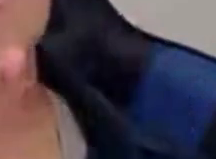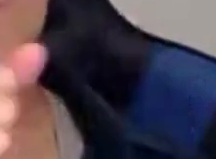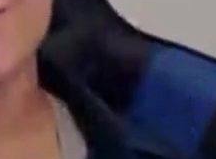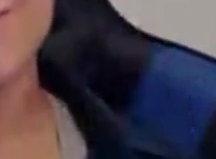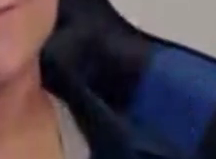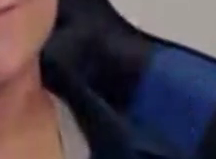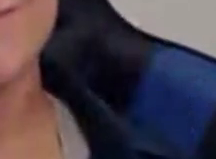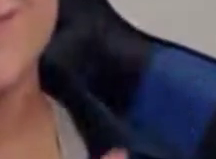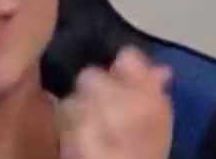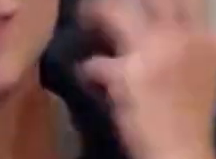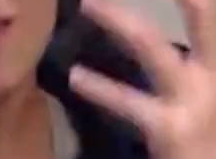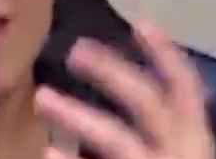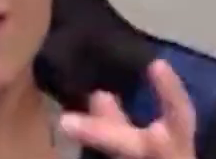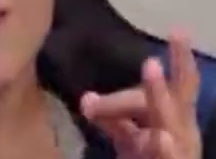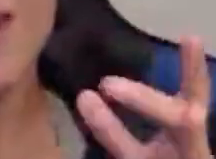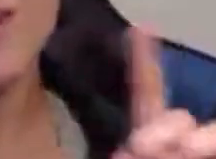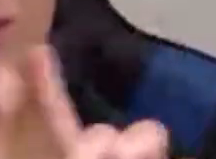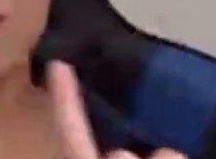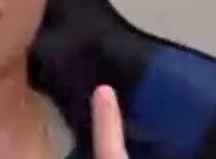from my perspective at this moment.